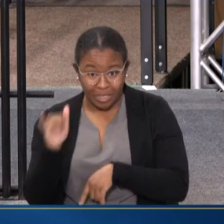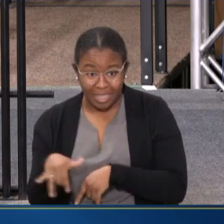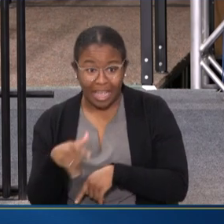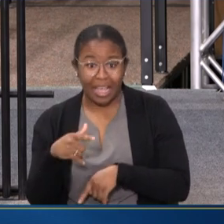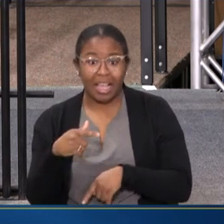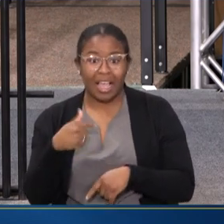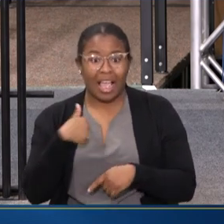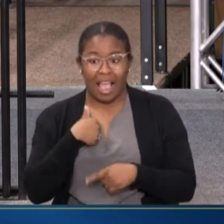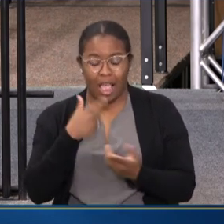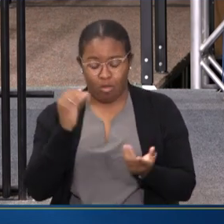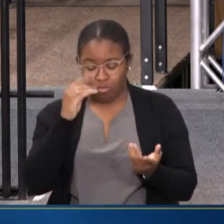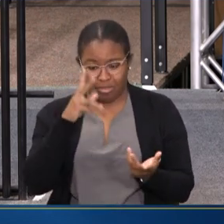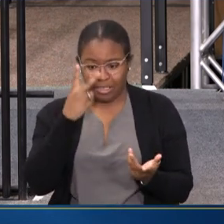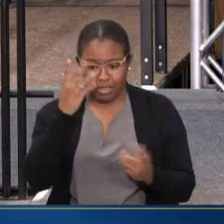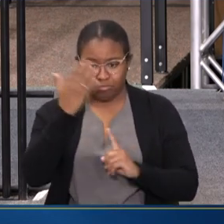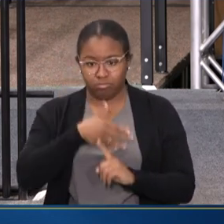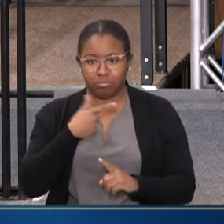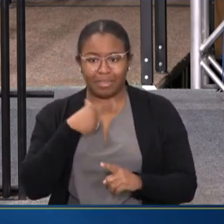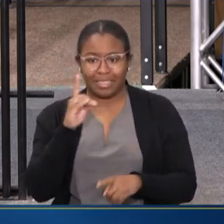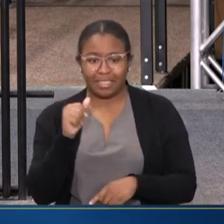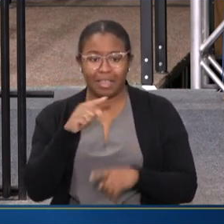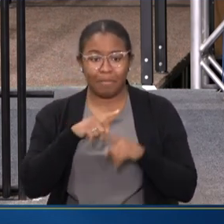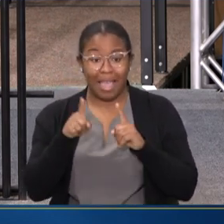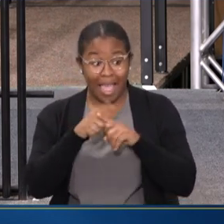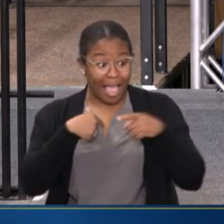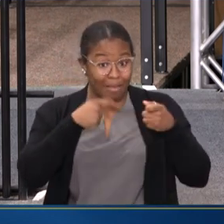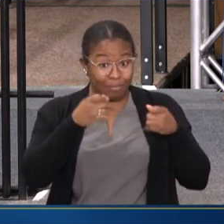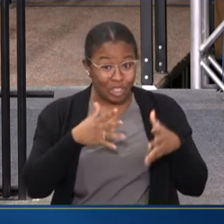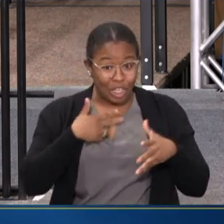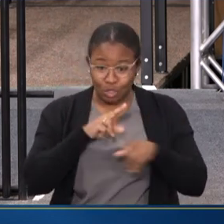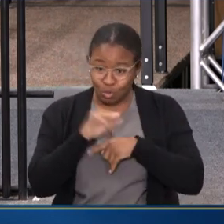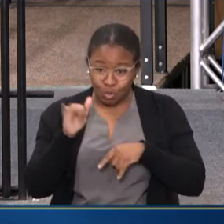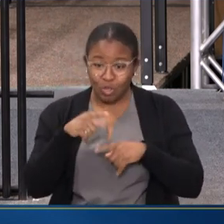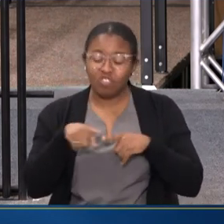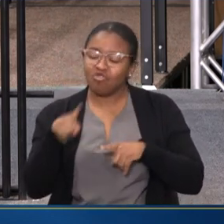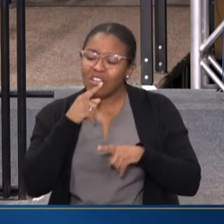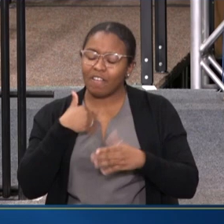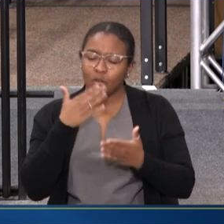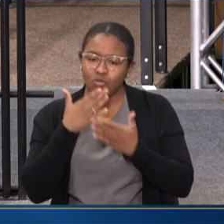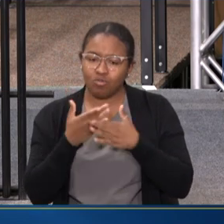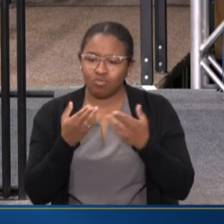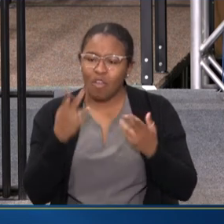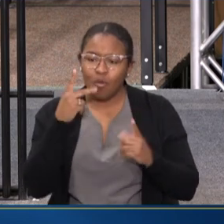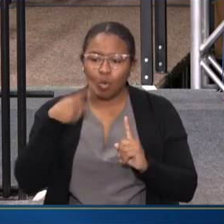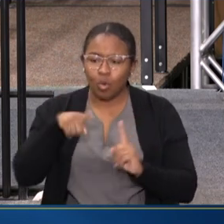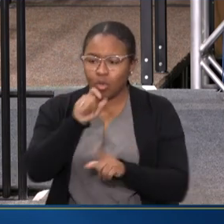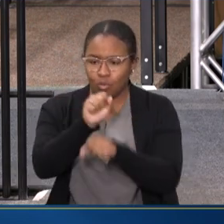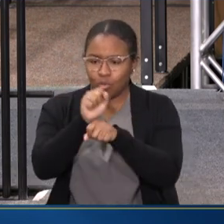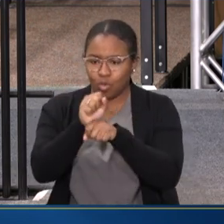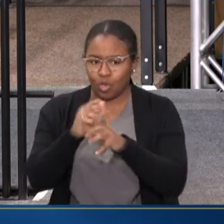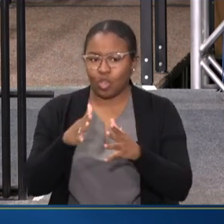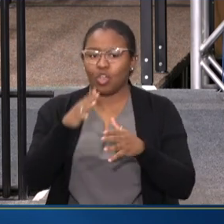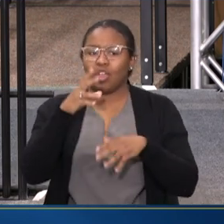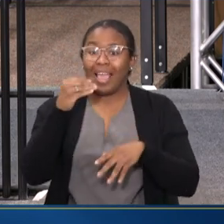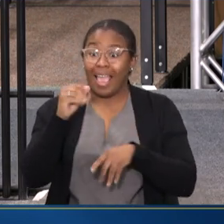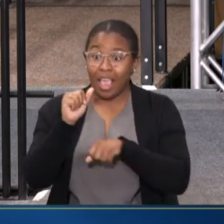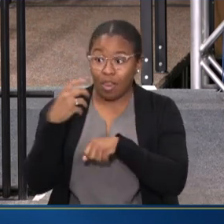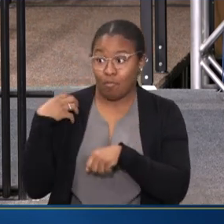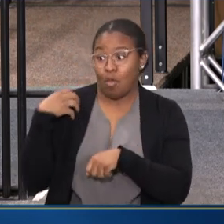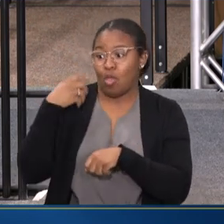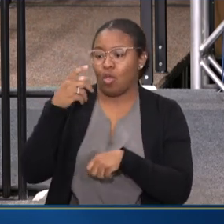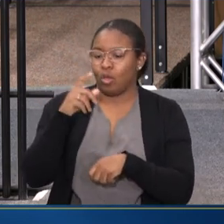NONAPPARENT DISABILITY.'VE USED IT AS A MANAGER. AND IT IS A RESOURCE FOR THOSE EMPLOYEES AND EMPLOYERS